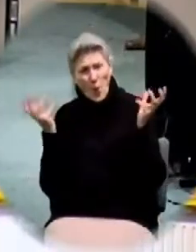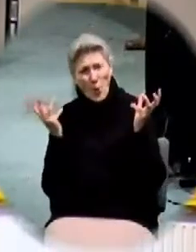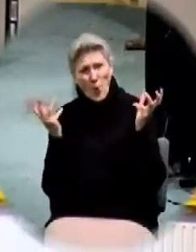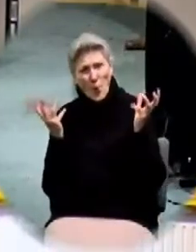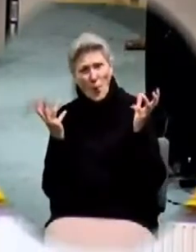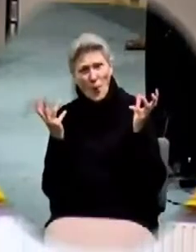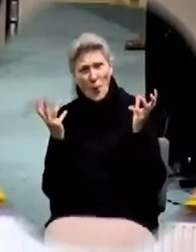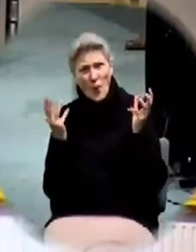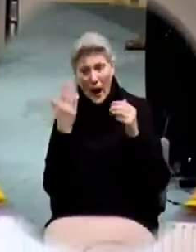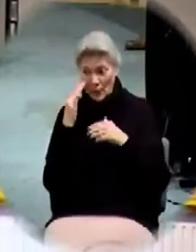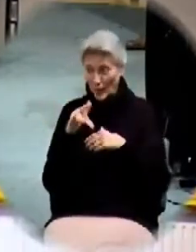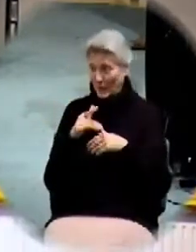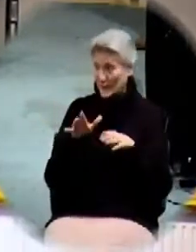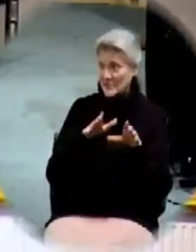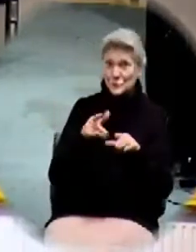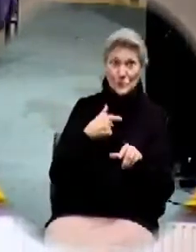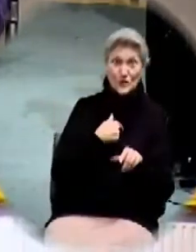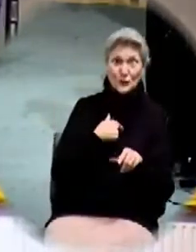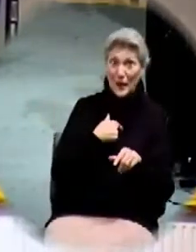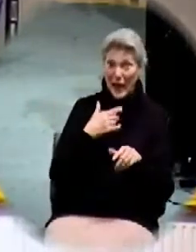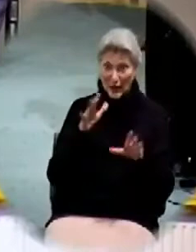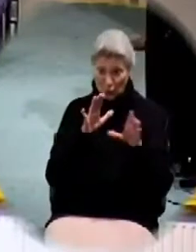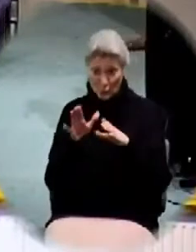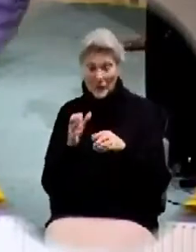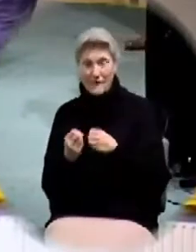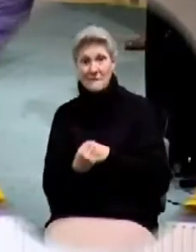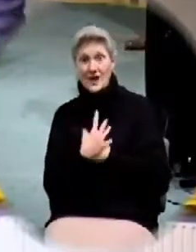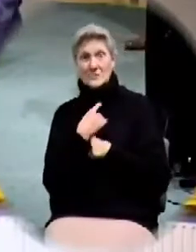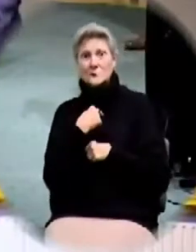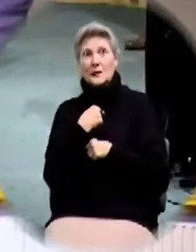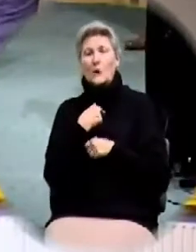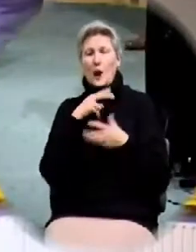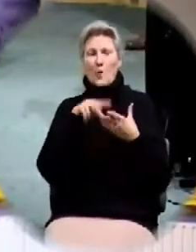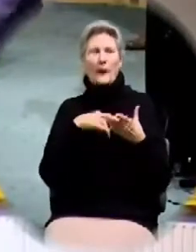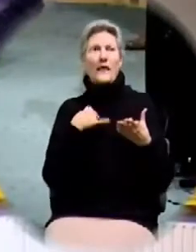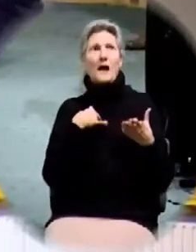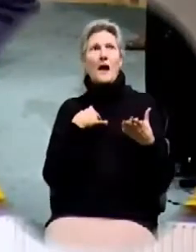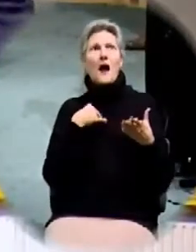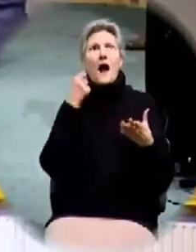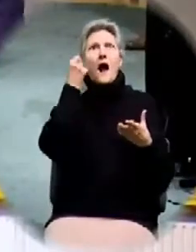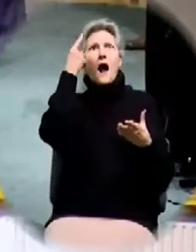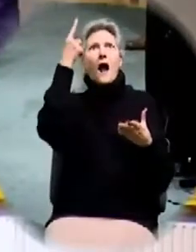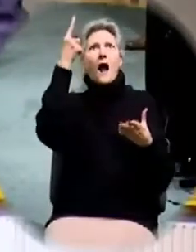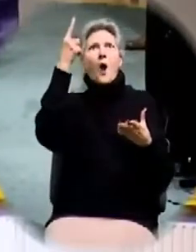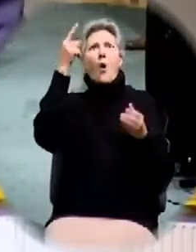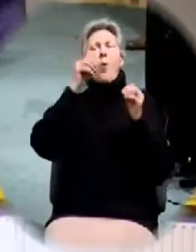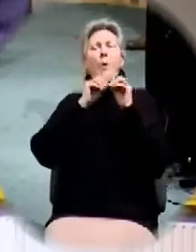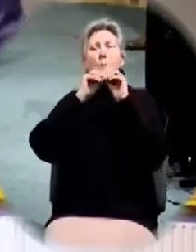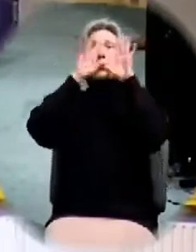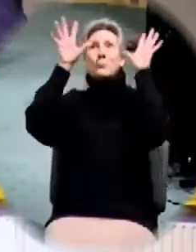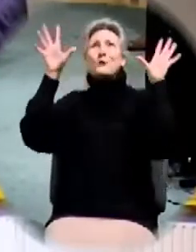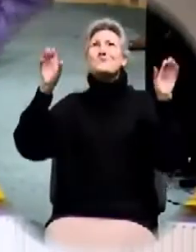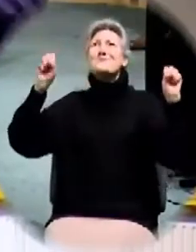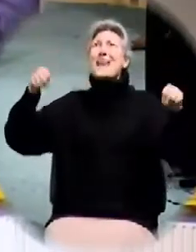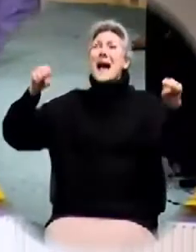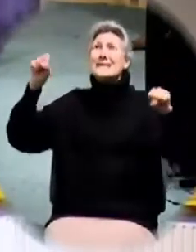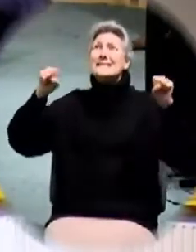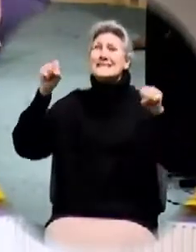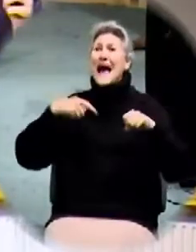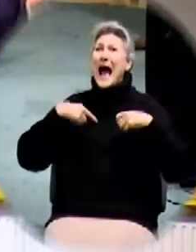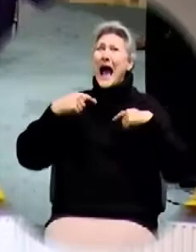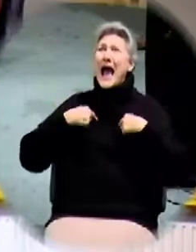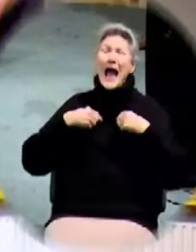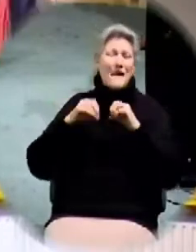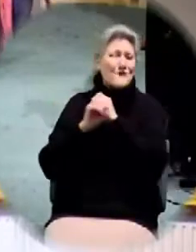I don't know what that does for you but I know what it does for me when I read that and I came to that understanding it was like oh yes I